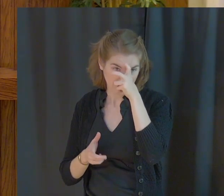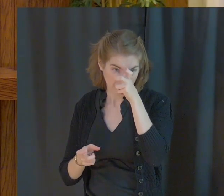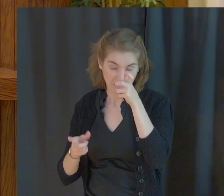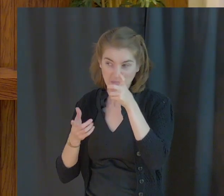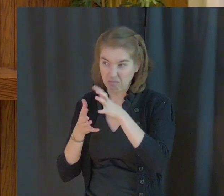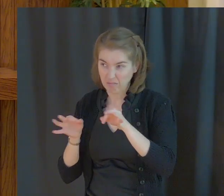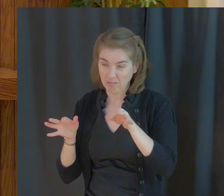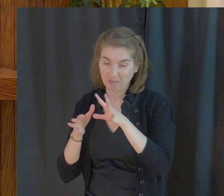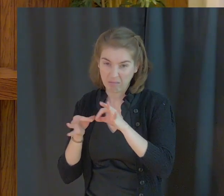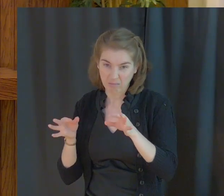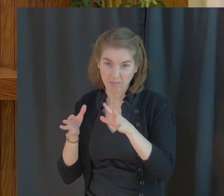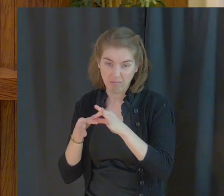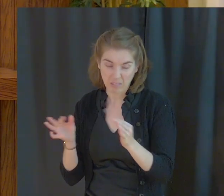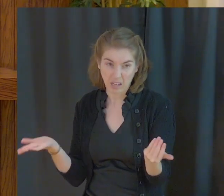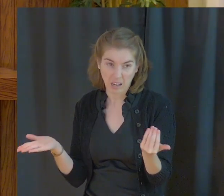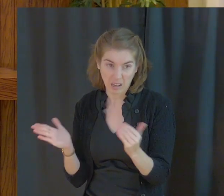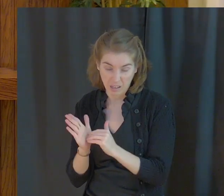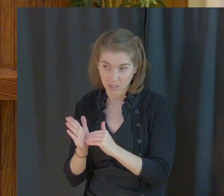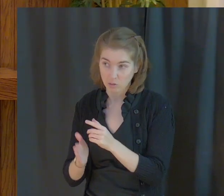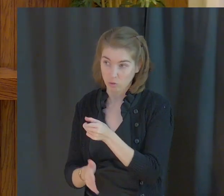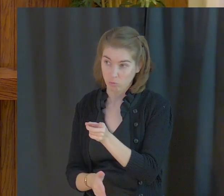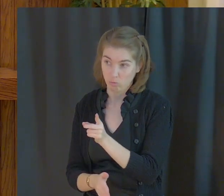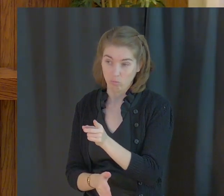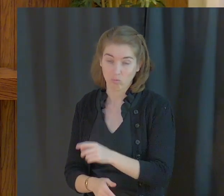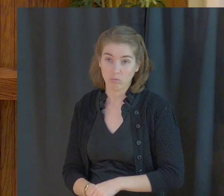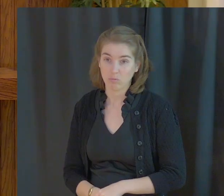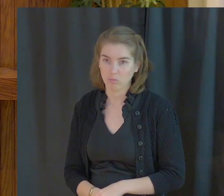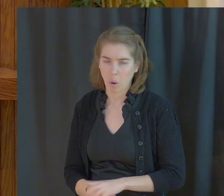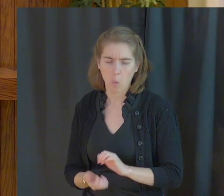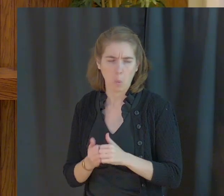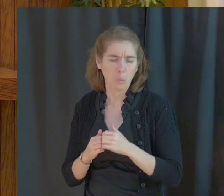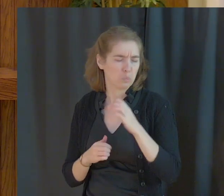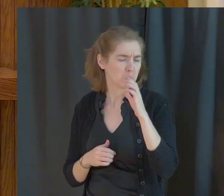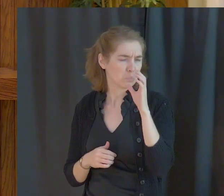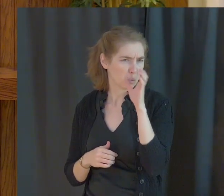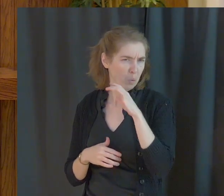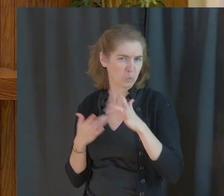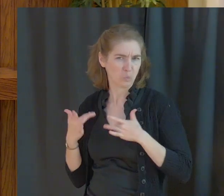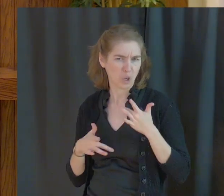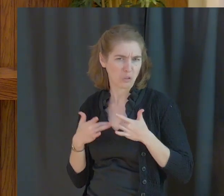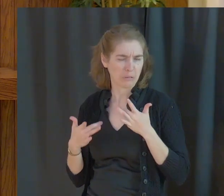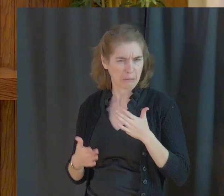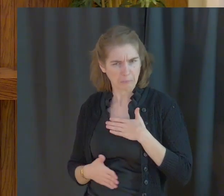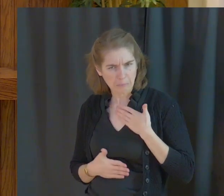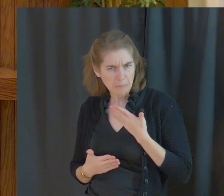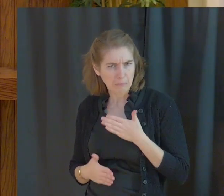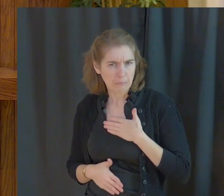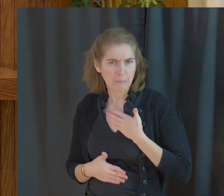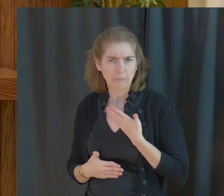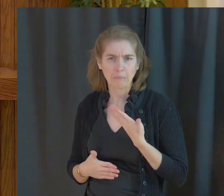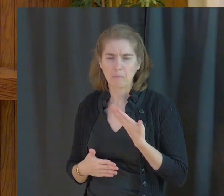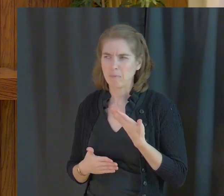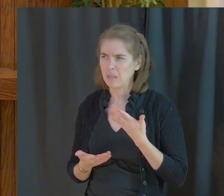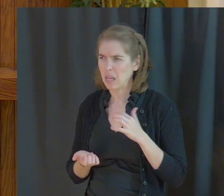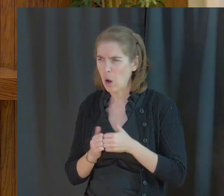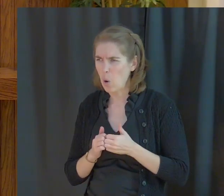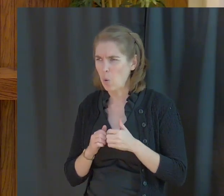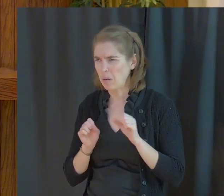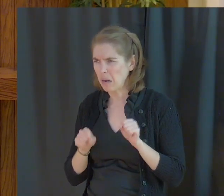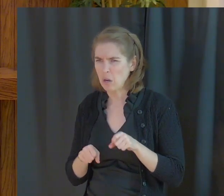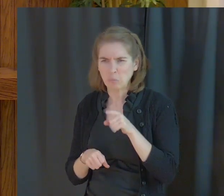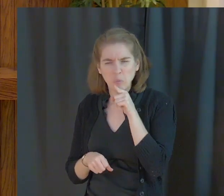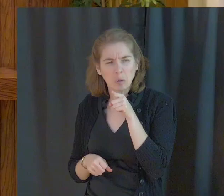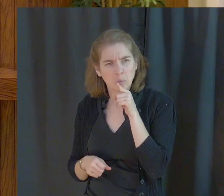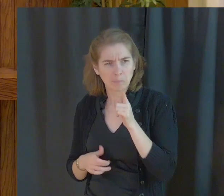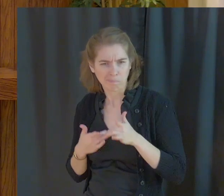against you. How strange is it to rejoice and be glad? How can we truly